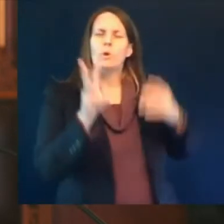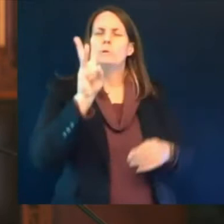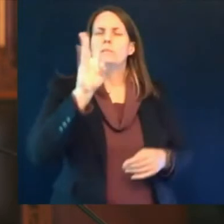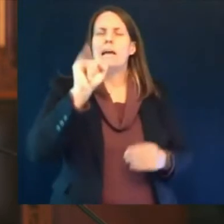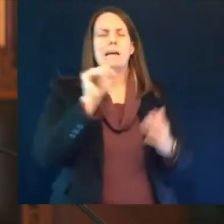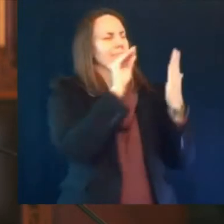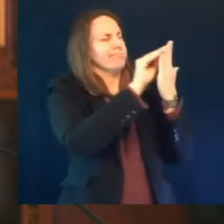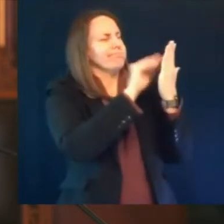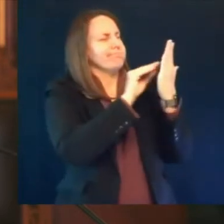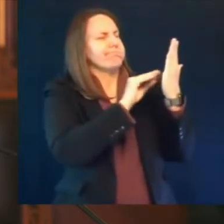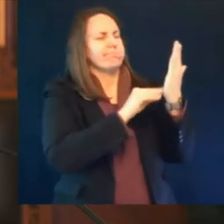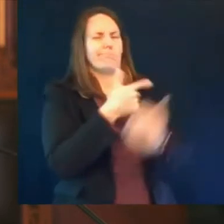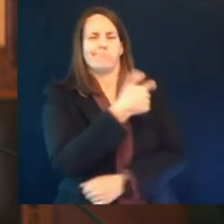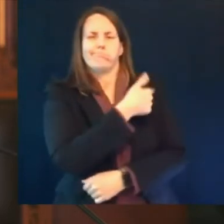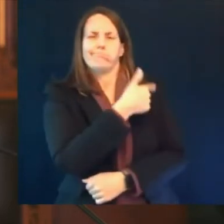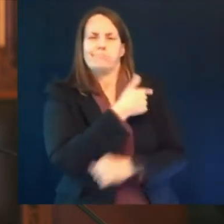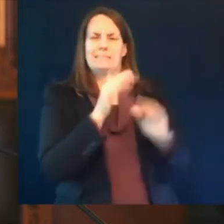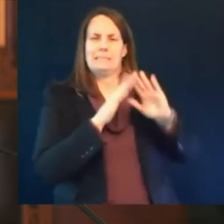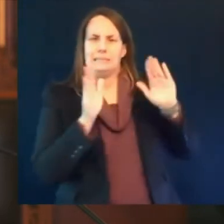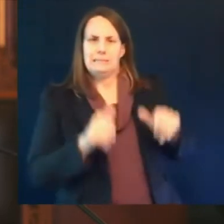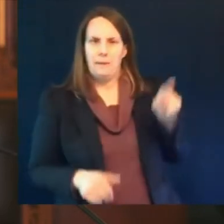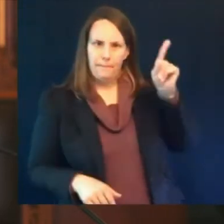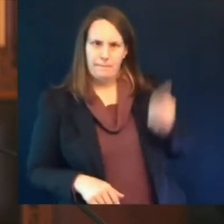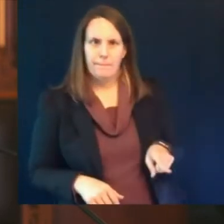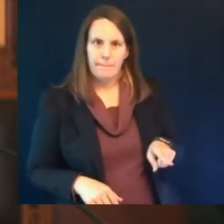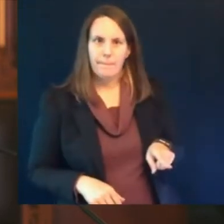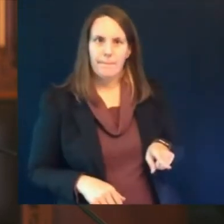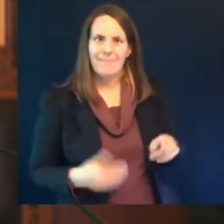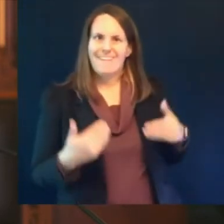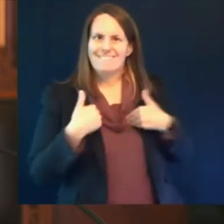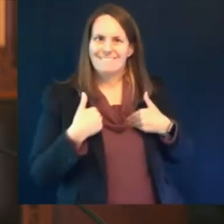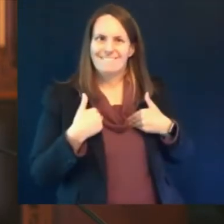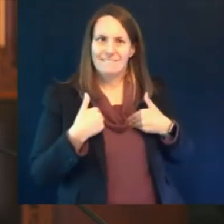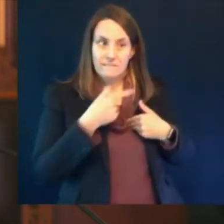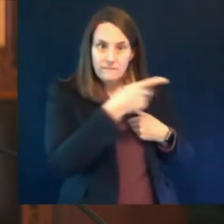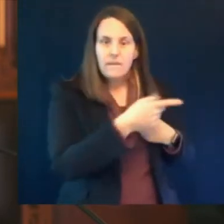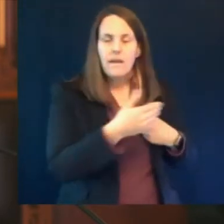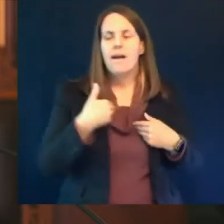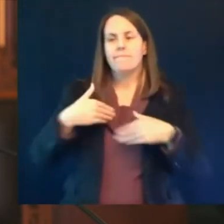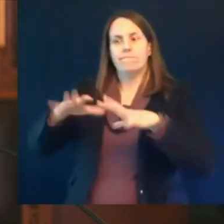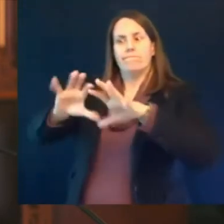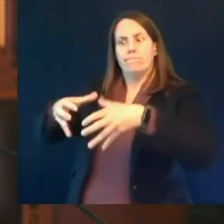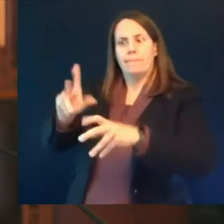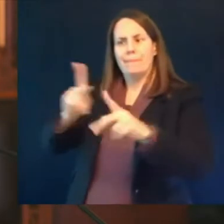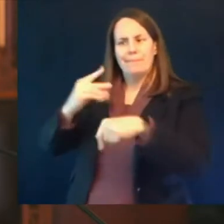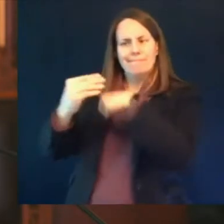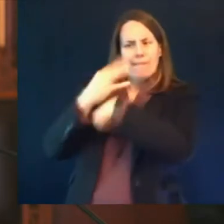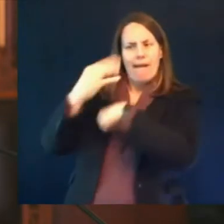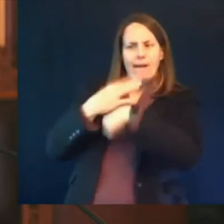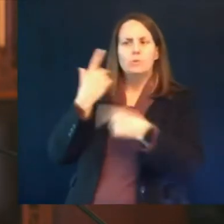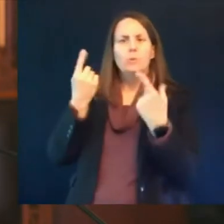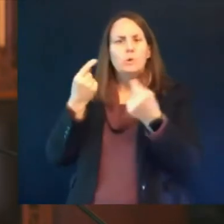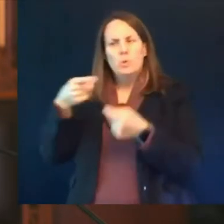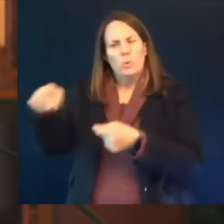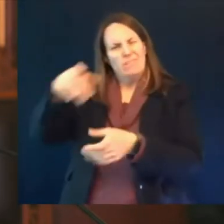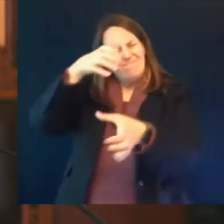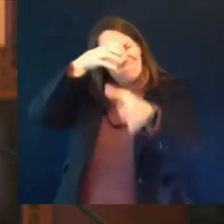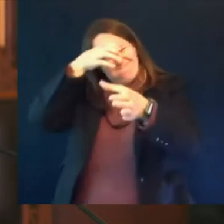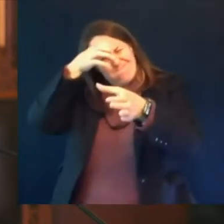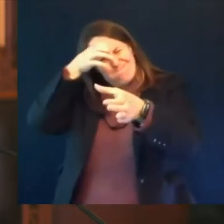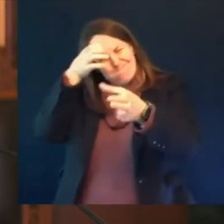and why the fda scientists are involved in the ongoing monitoring of of disease